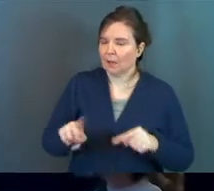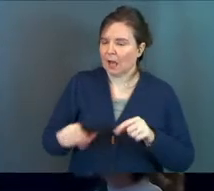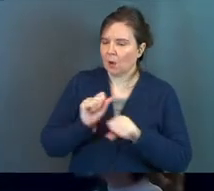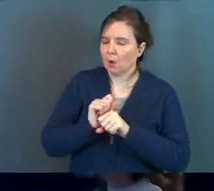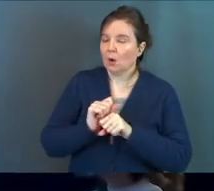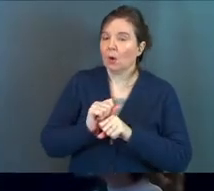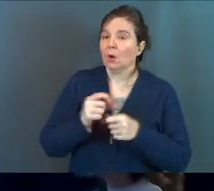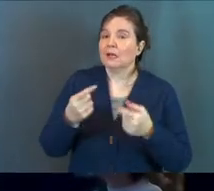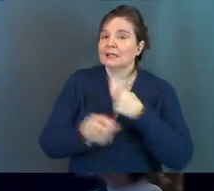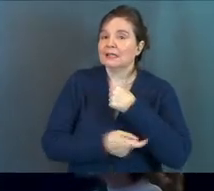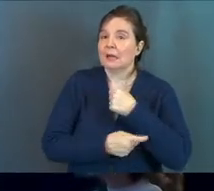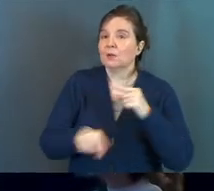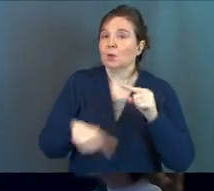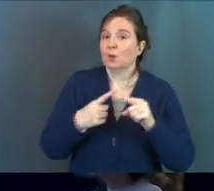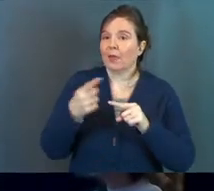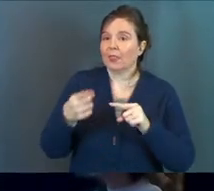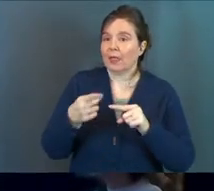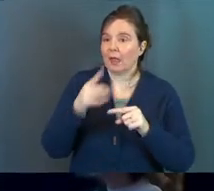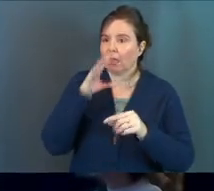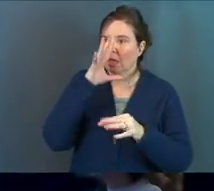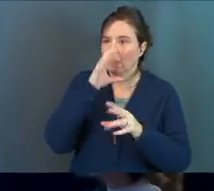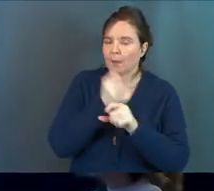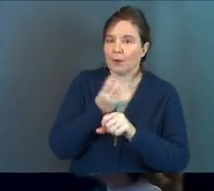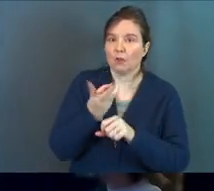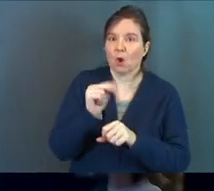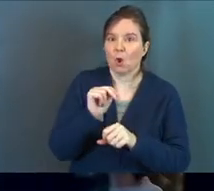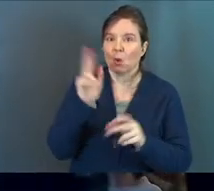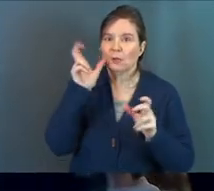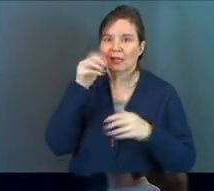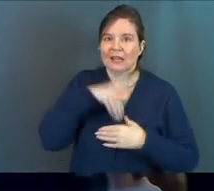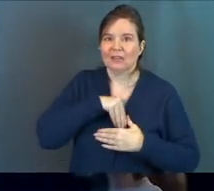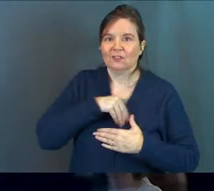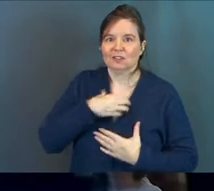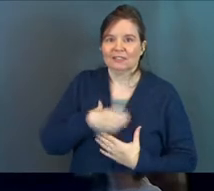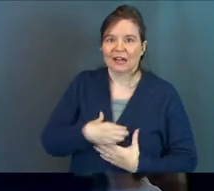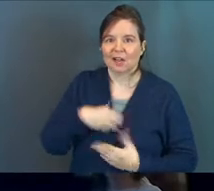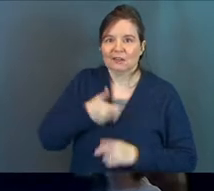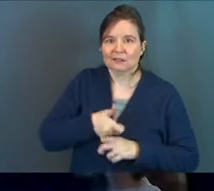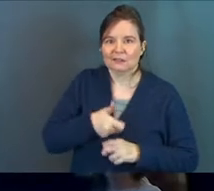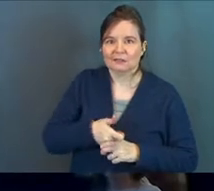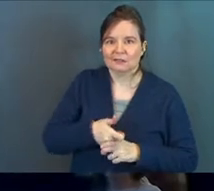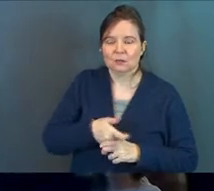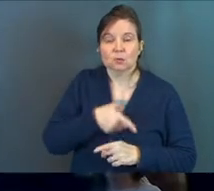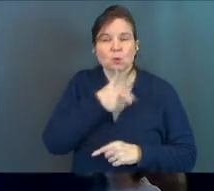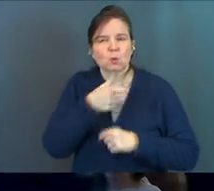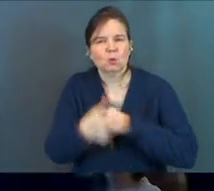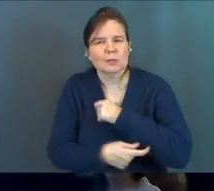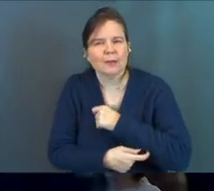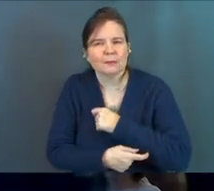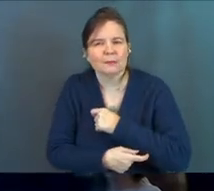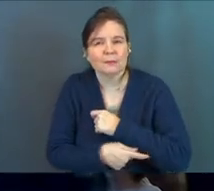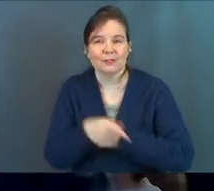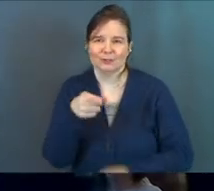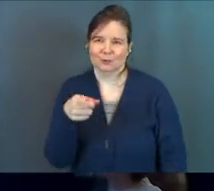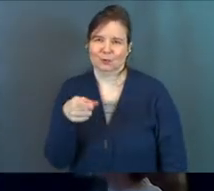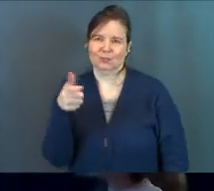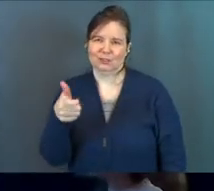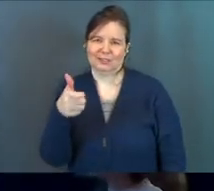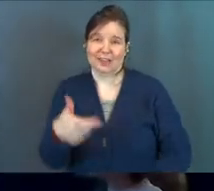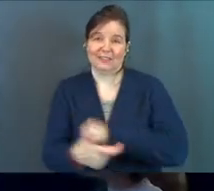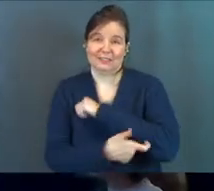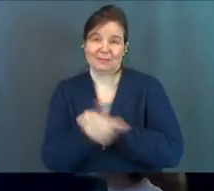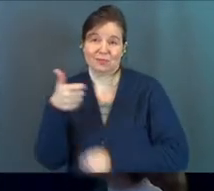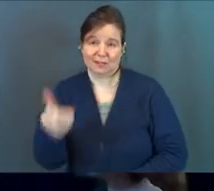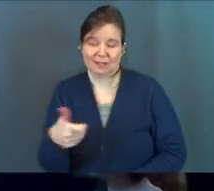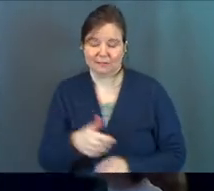own evil desire and enticed. What James is saying here is, guess who tempts you? You tempt you. Then